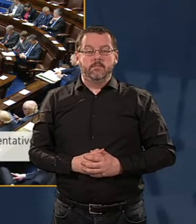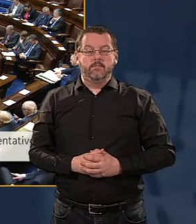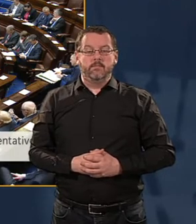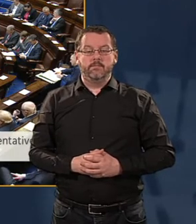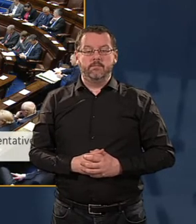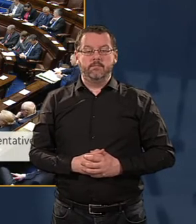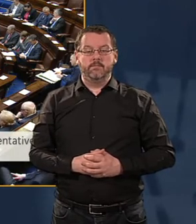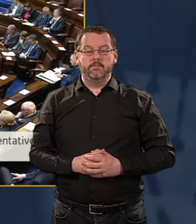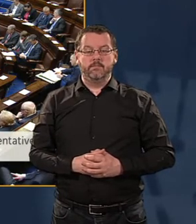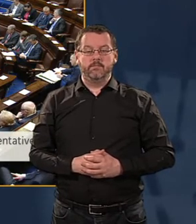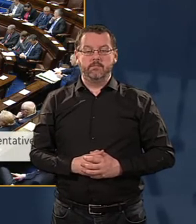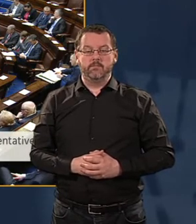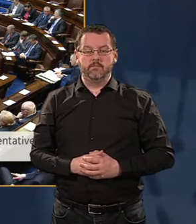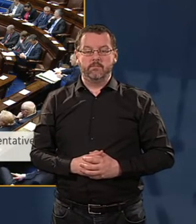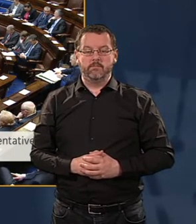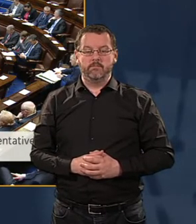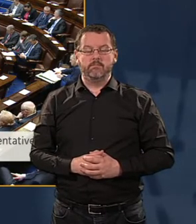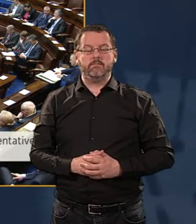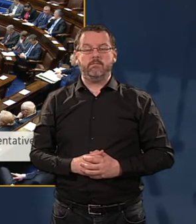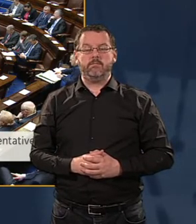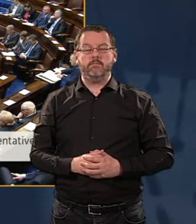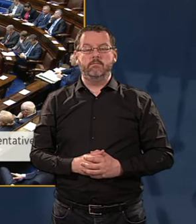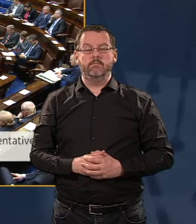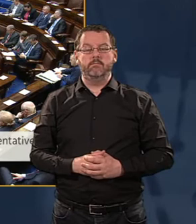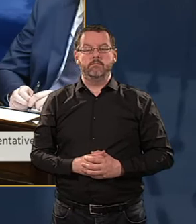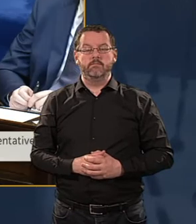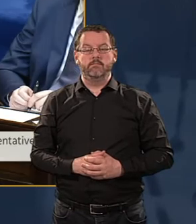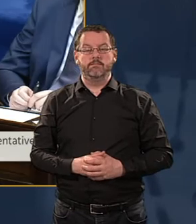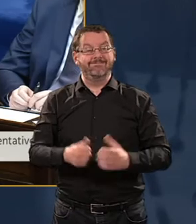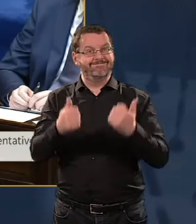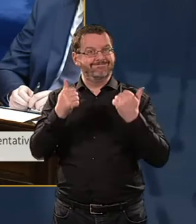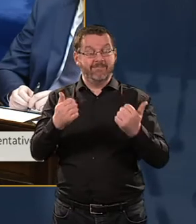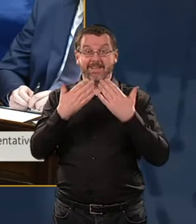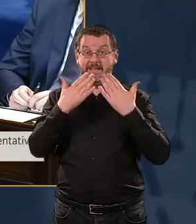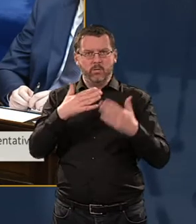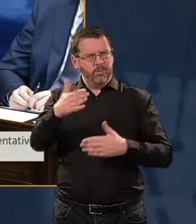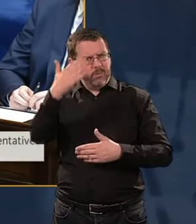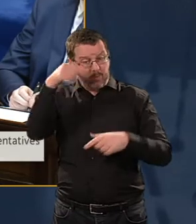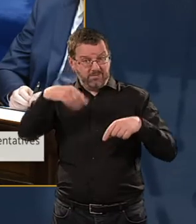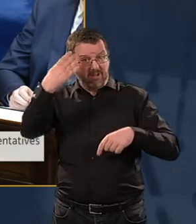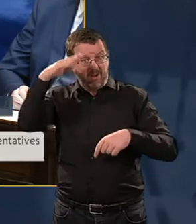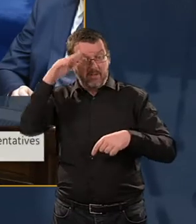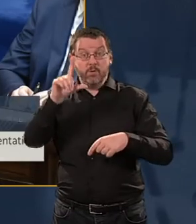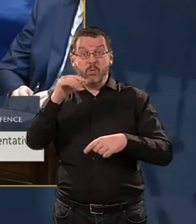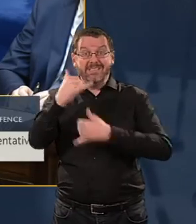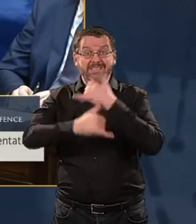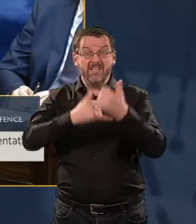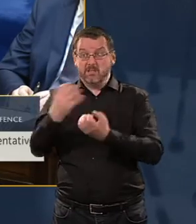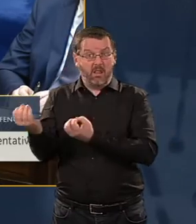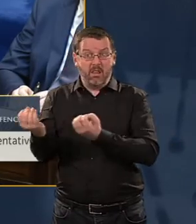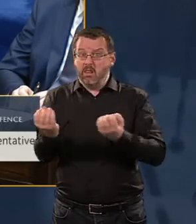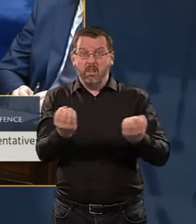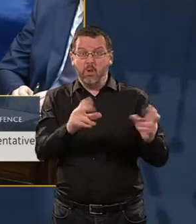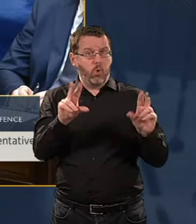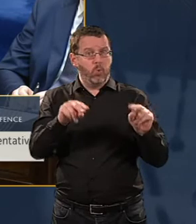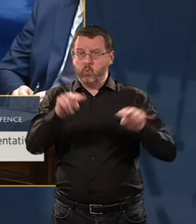You'll know that probably for, I think for the best part of 20 years in Ireland, no new hospitals were built or arguably one hospital was built.